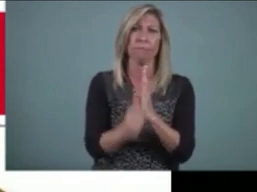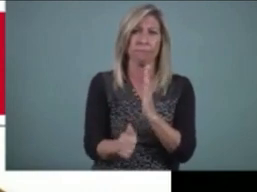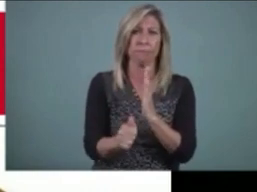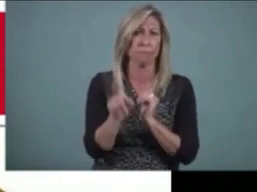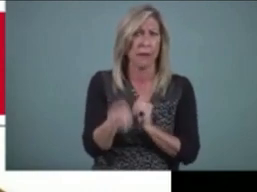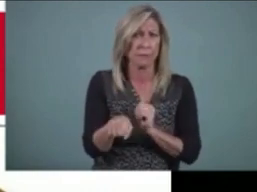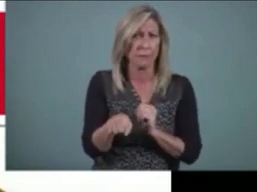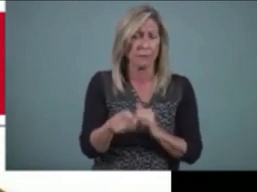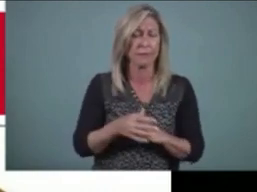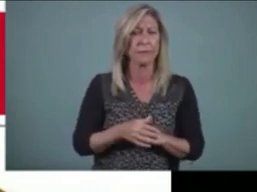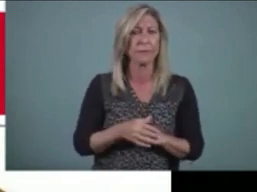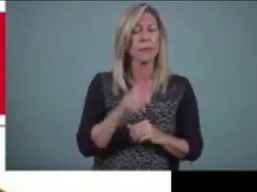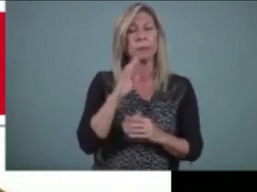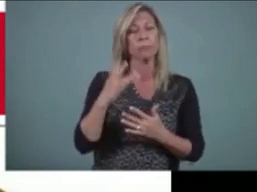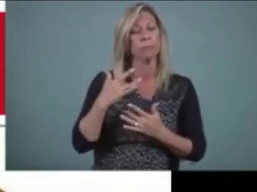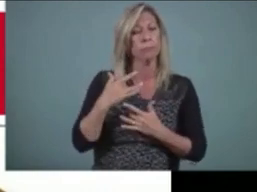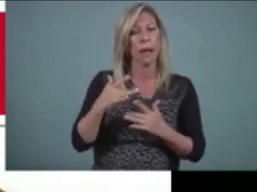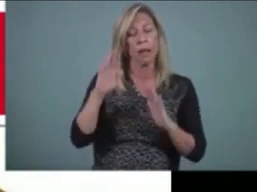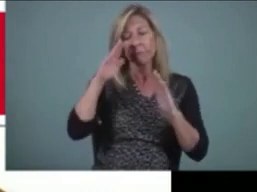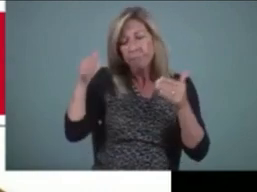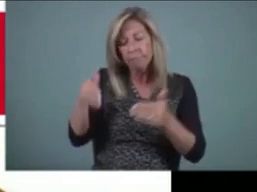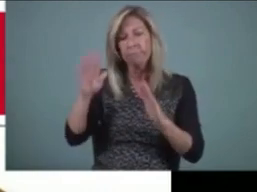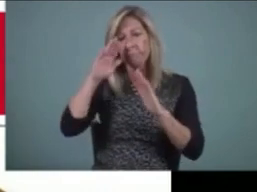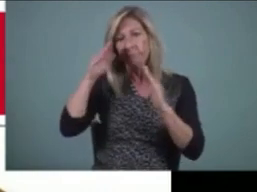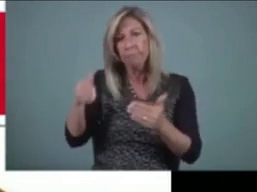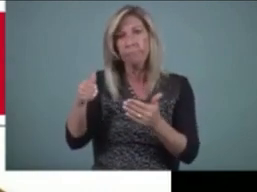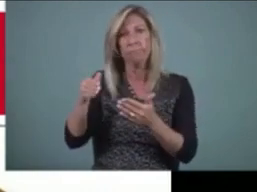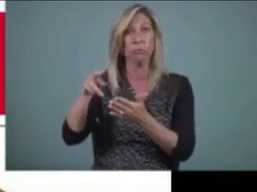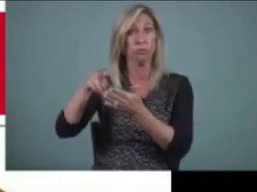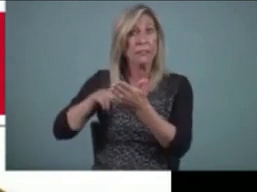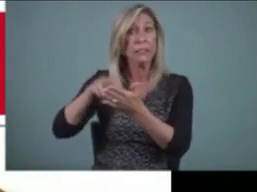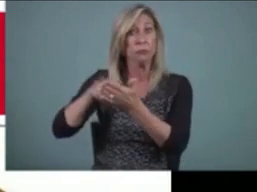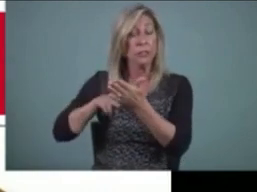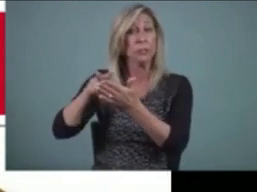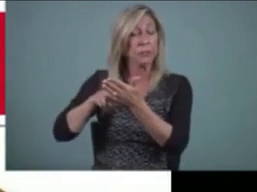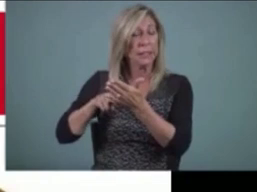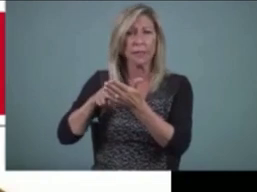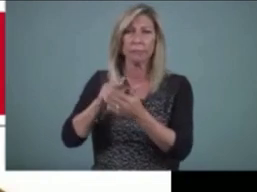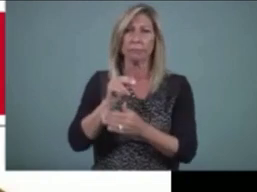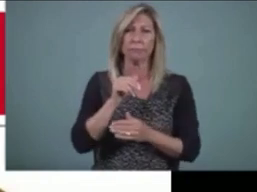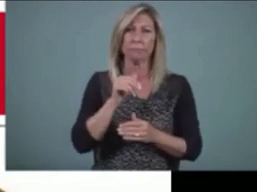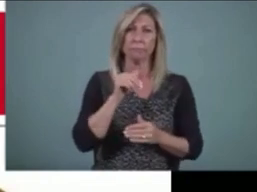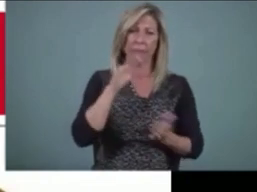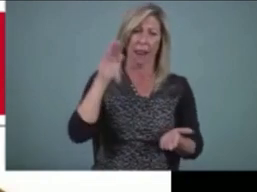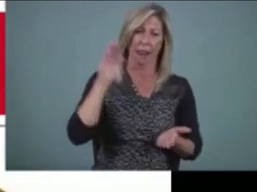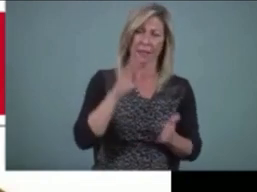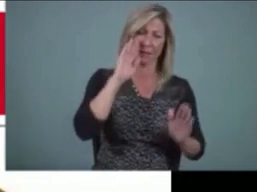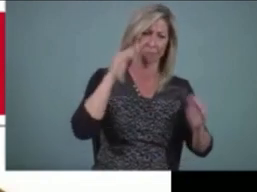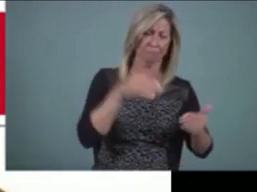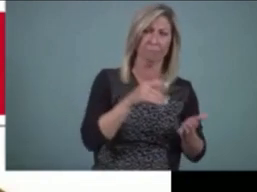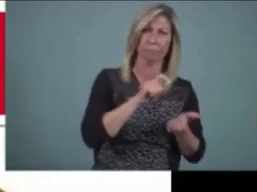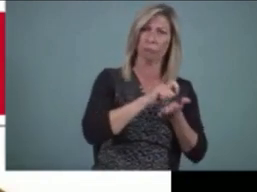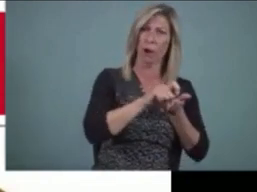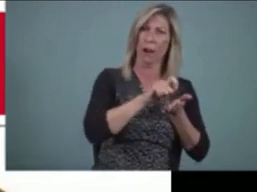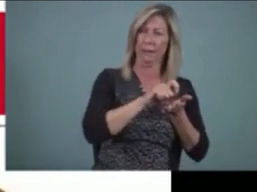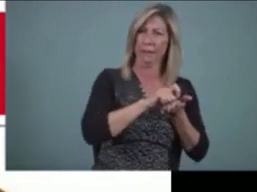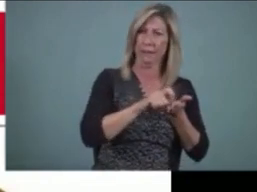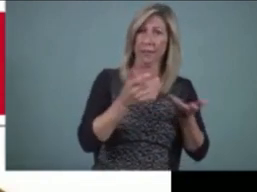and writing. But we tend to spend far less time on reading on, pardon me, on writing than reading, even though I would